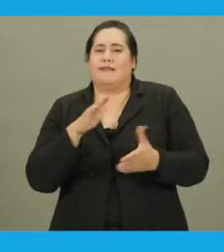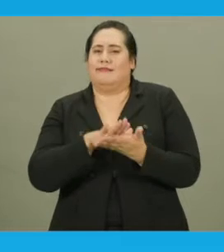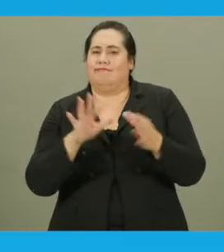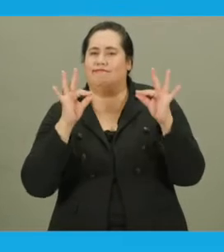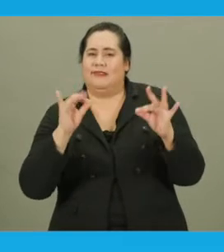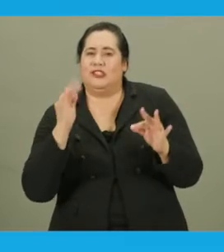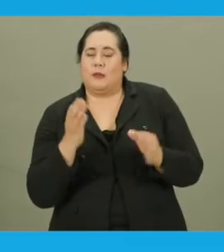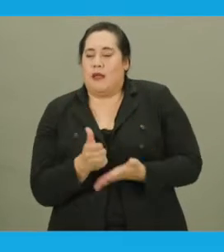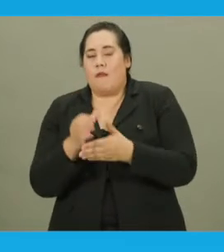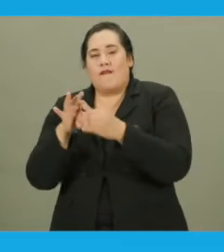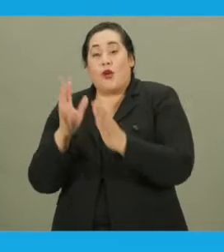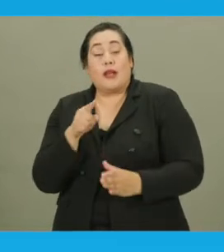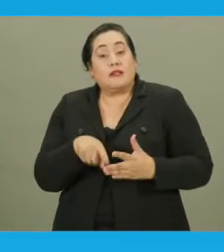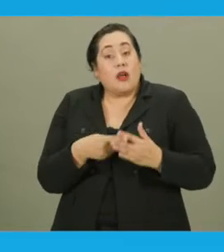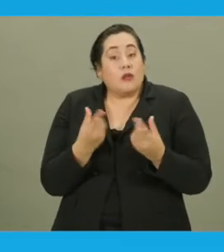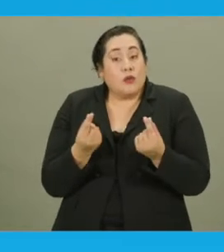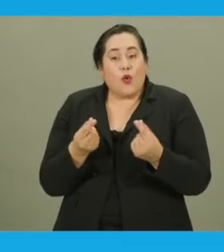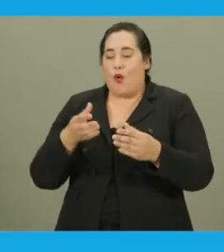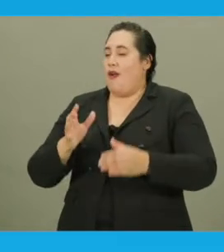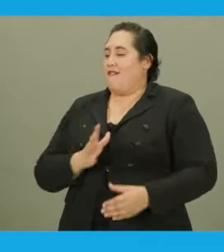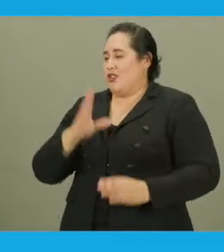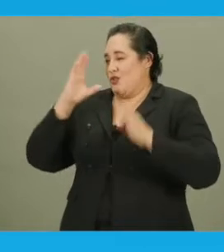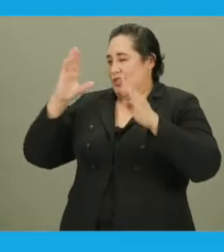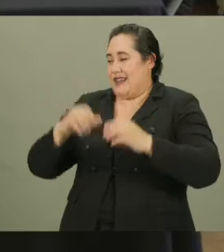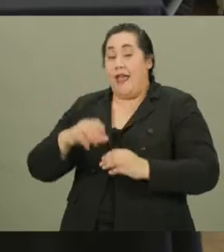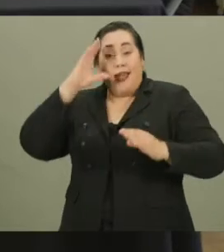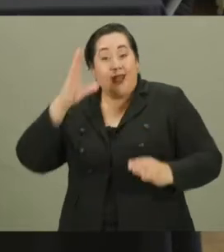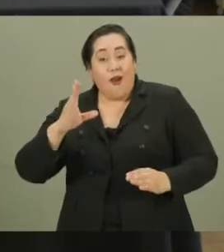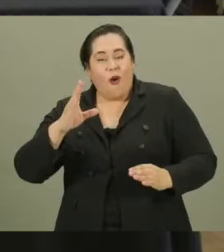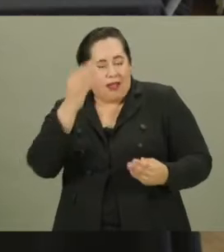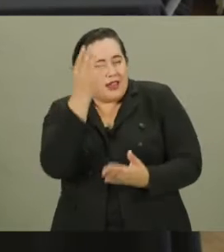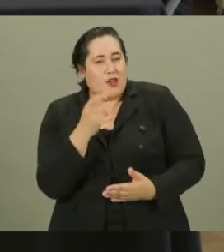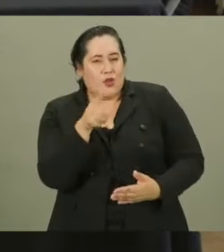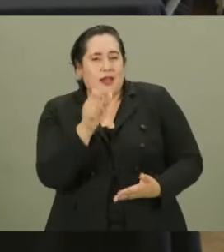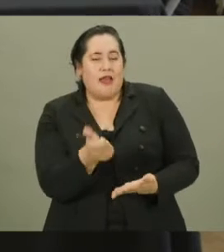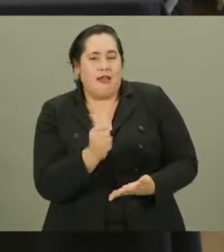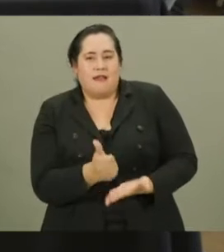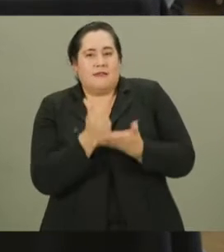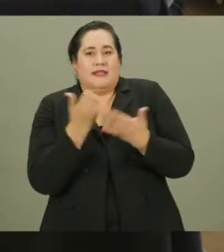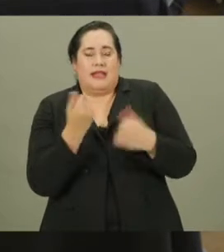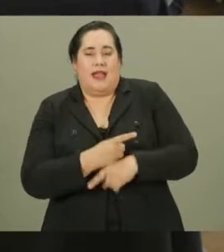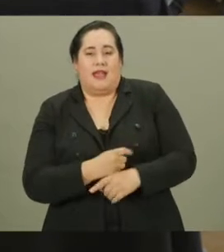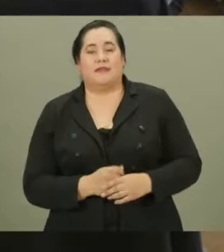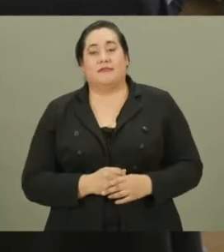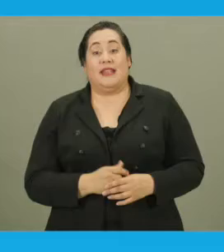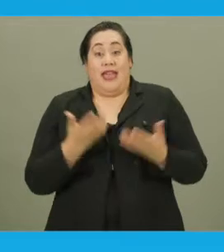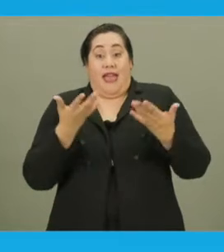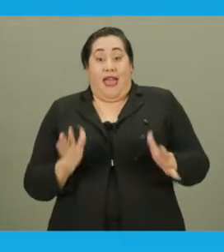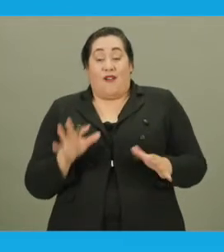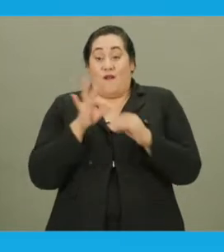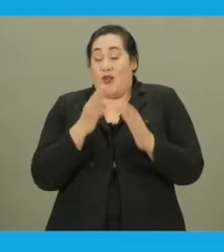job of assisting the voter. He began by giving the voter the official greeting. Hello, let us know if you need any assistance today.